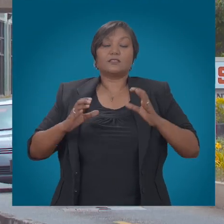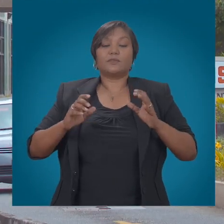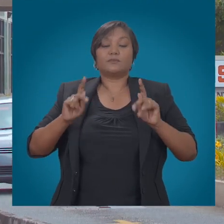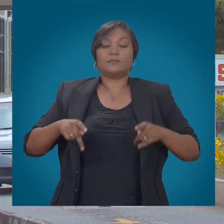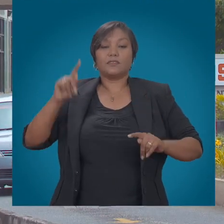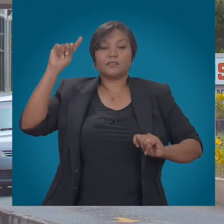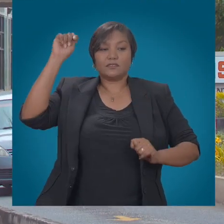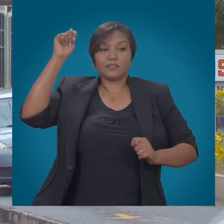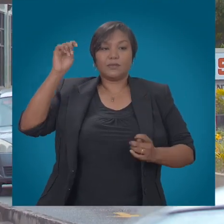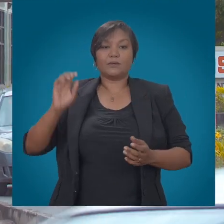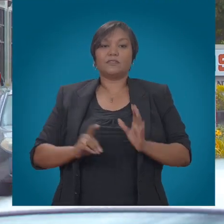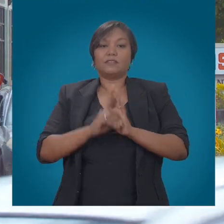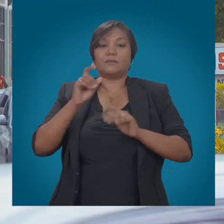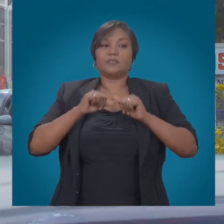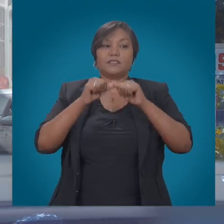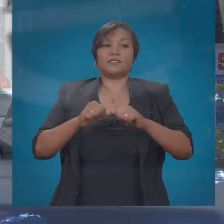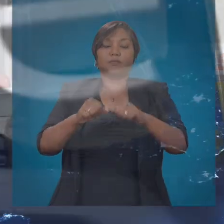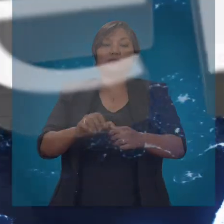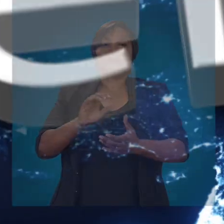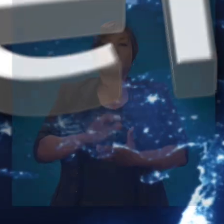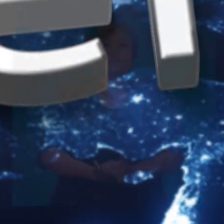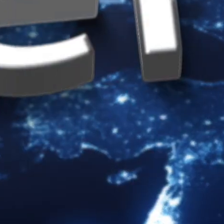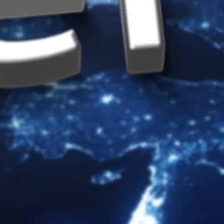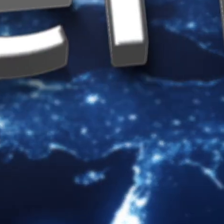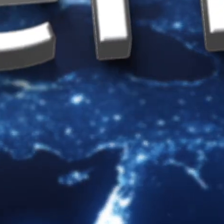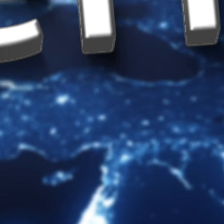of Trinidad and Tobago. Thank